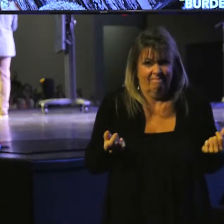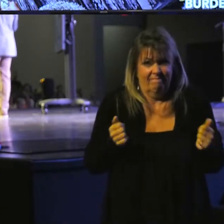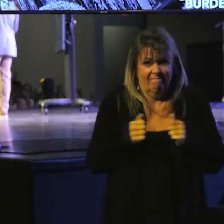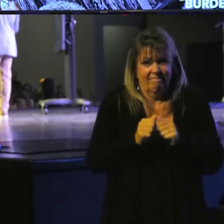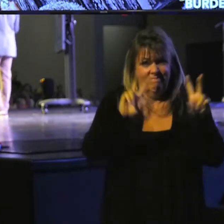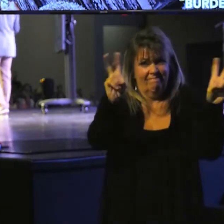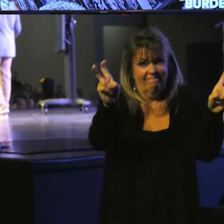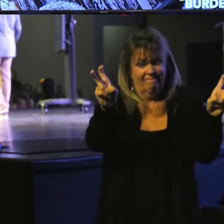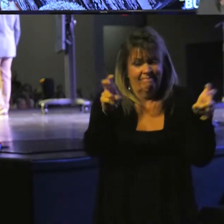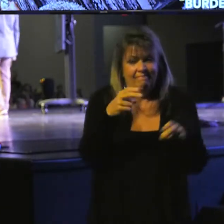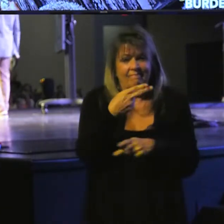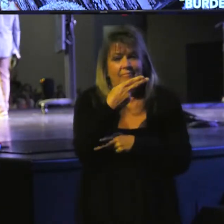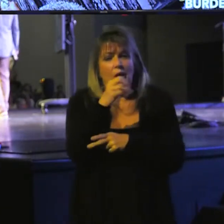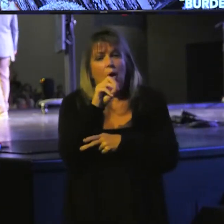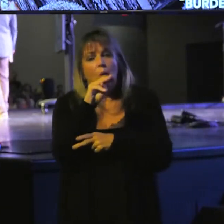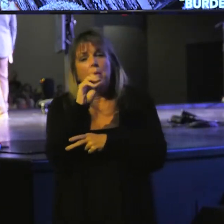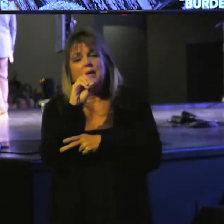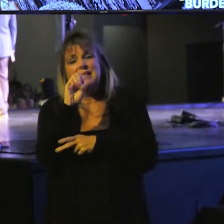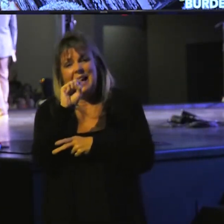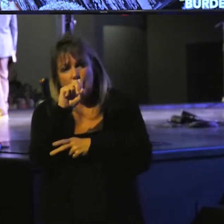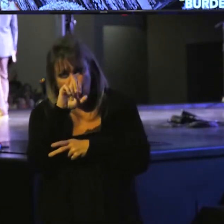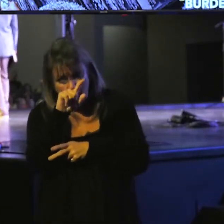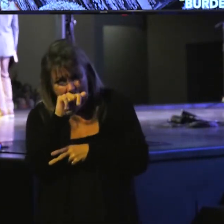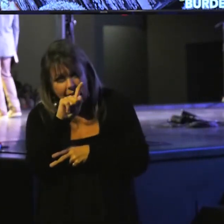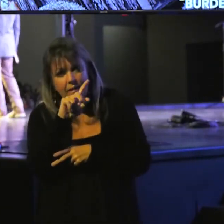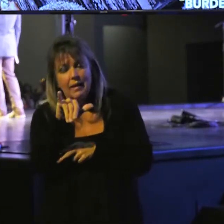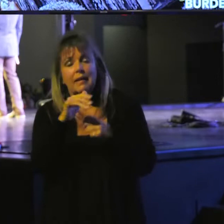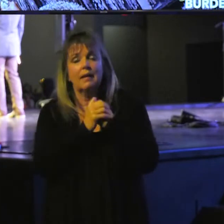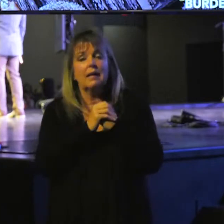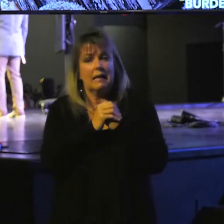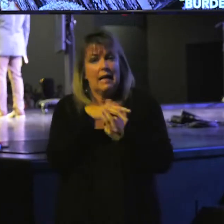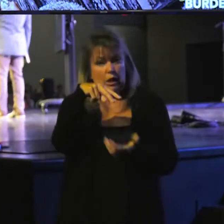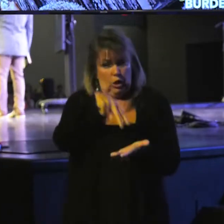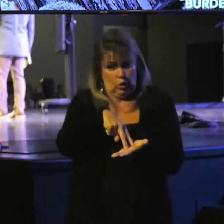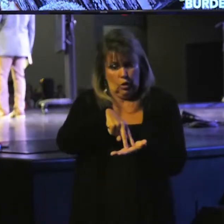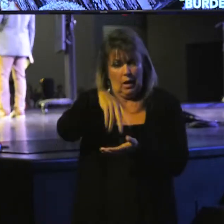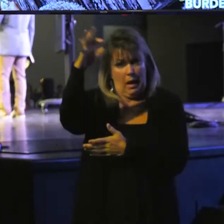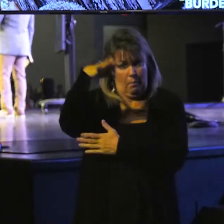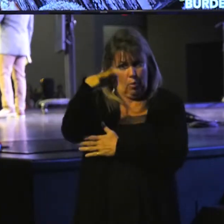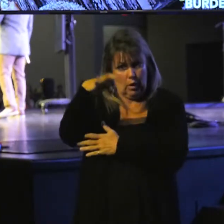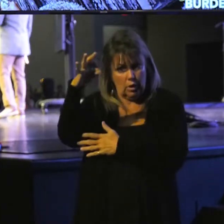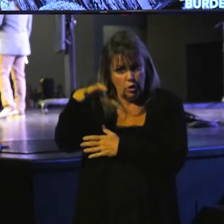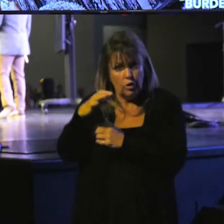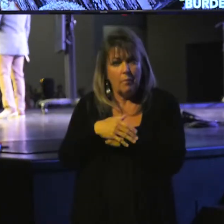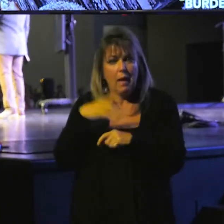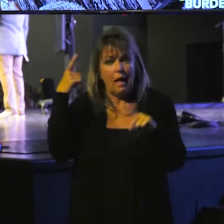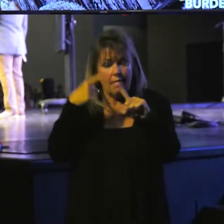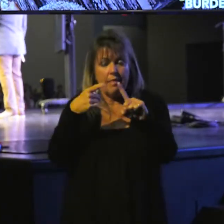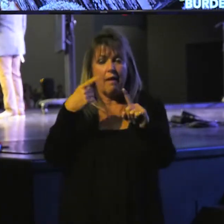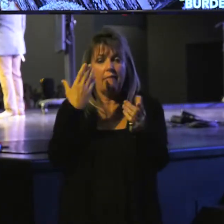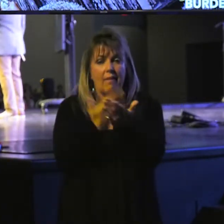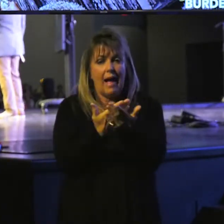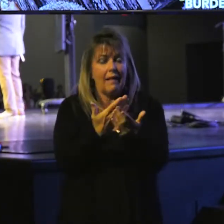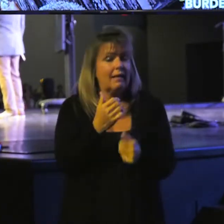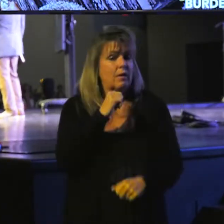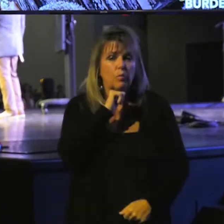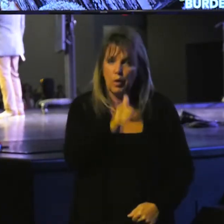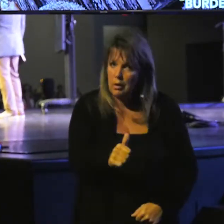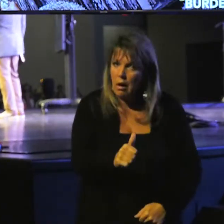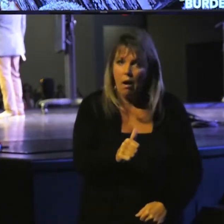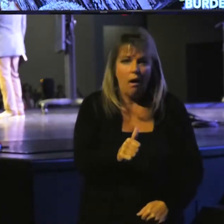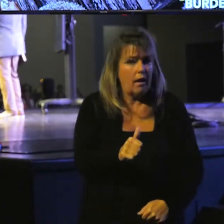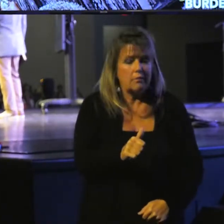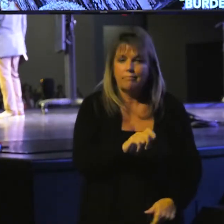the subject of homosexuality. And he stood in his pulpit and preached a sermon about the fact that he would not